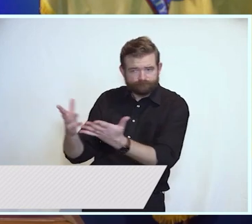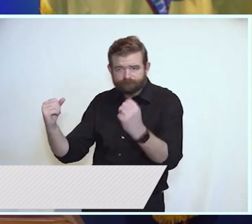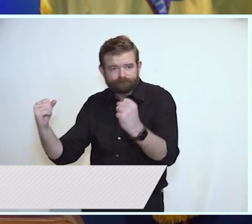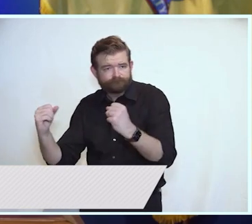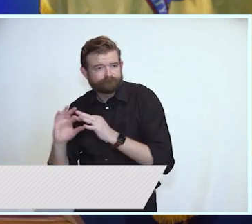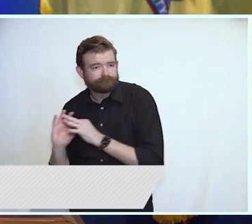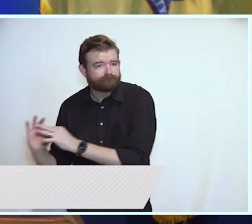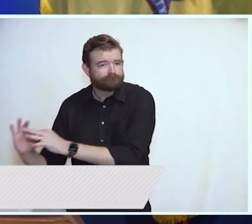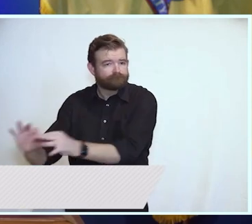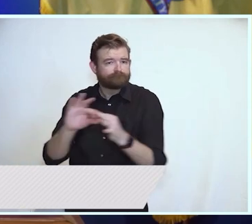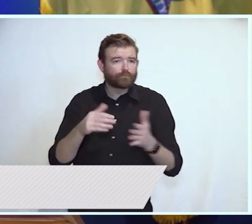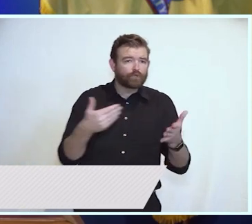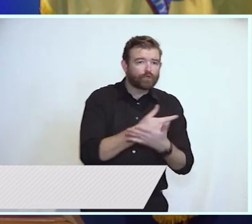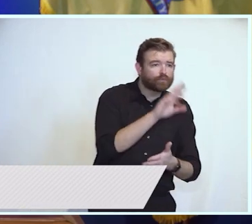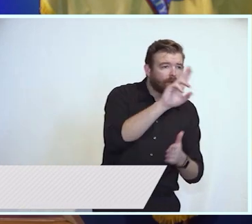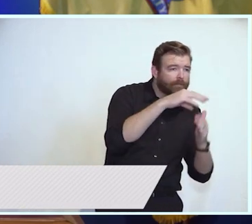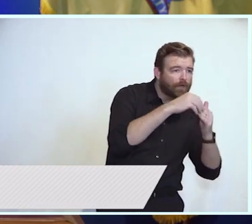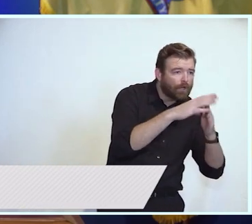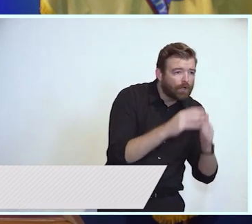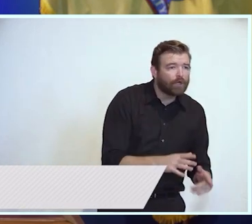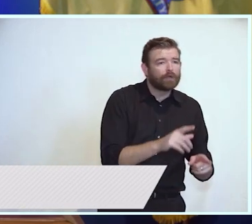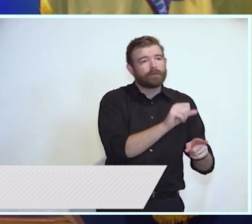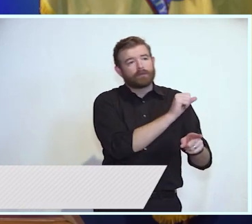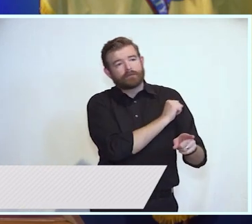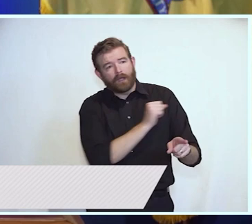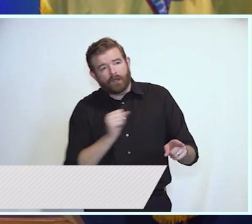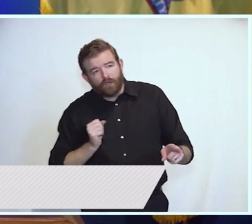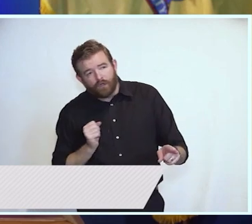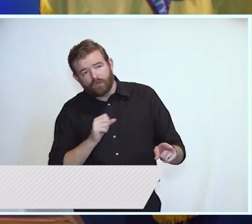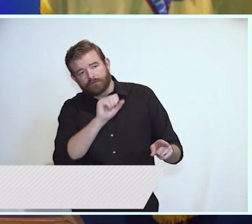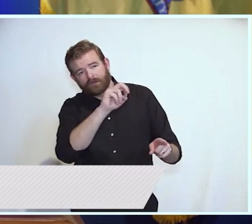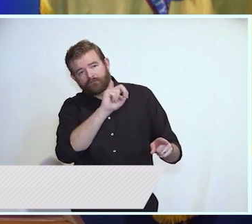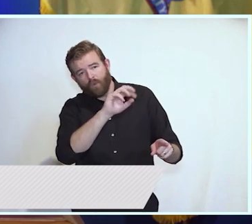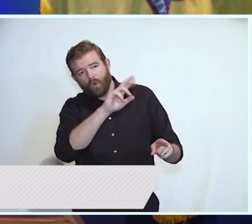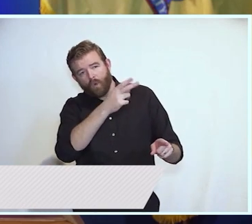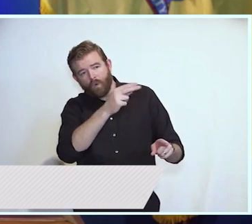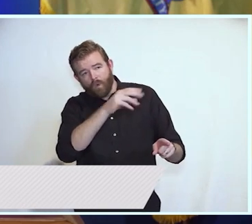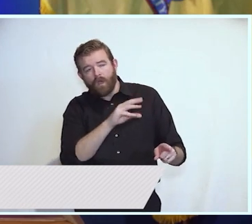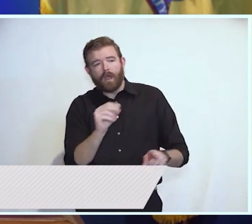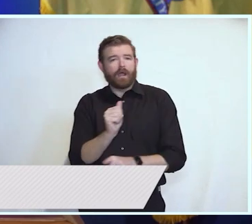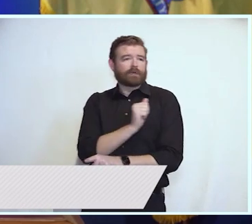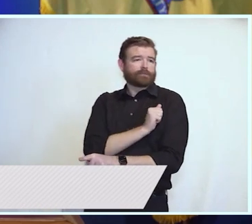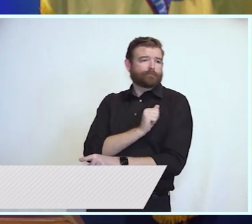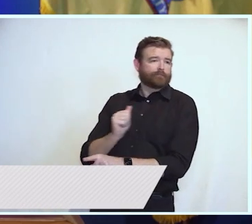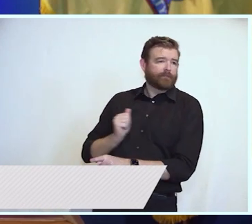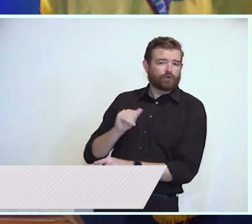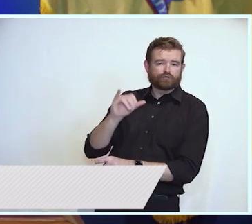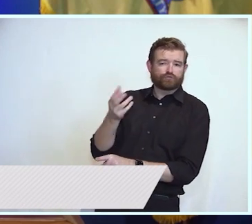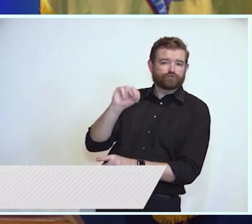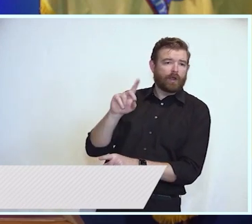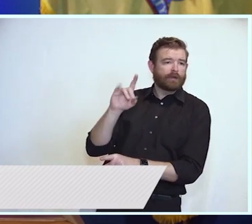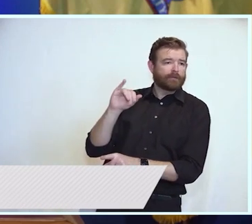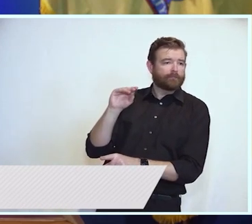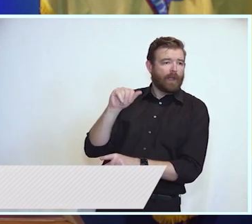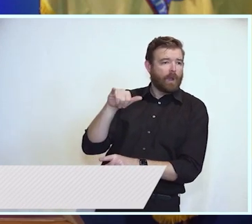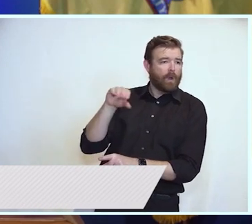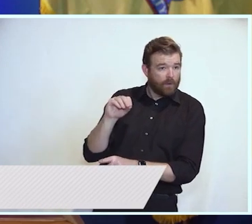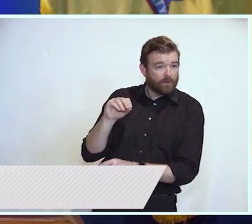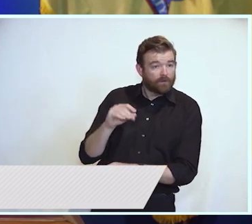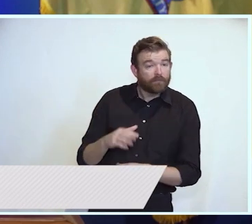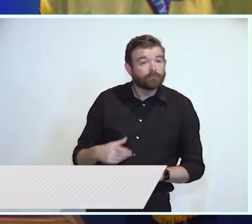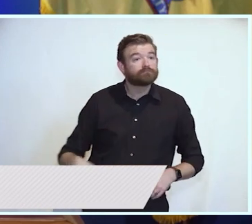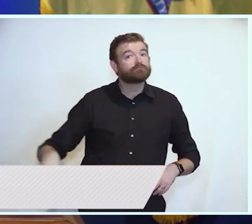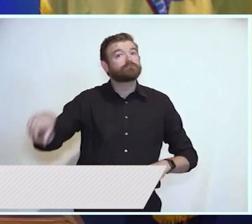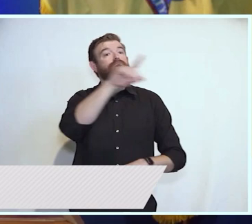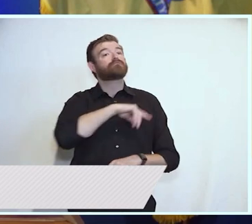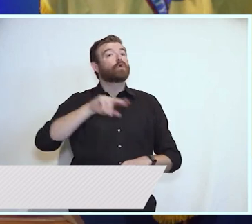Oroho and Assemblyman John DeMeo. The people of New Jersey elected each of us in public office for